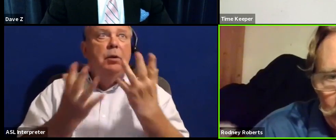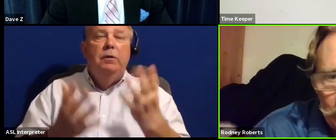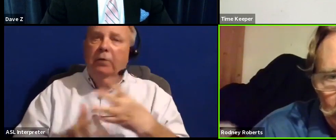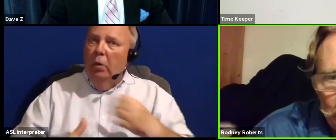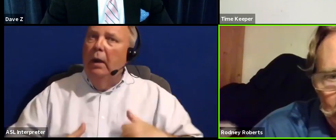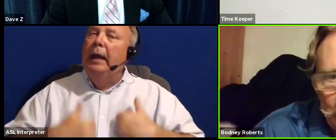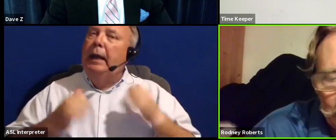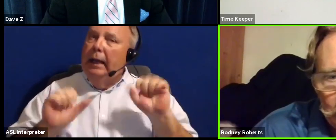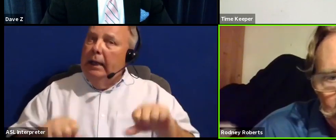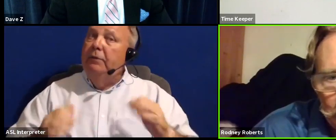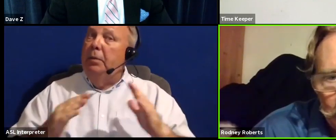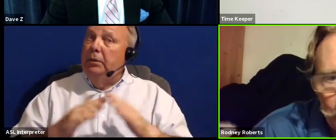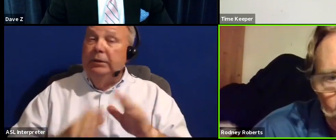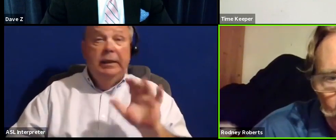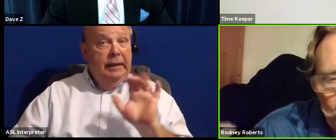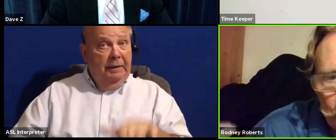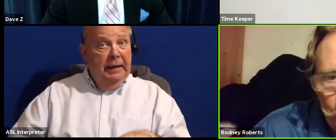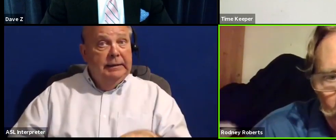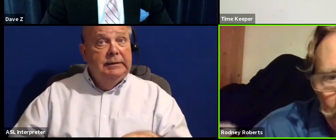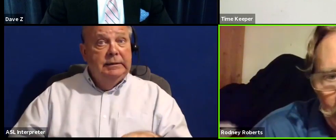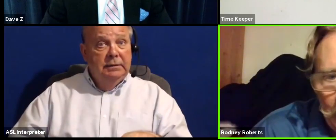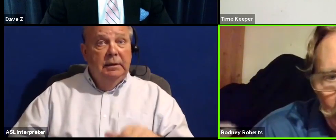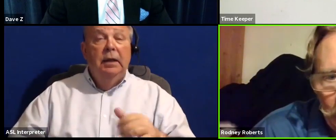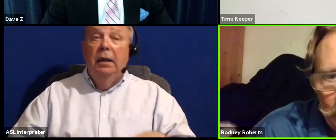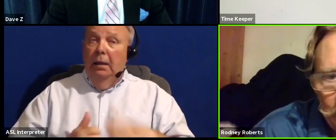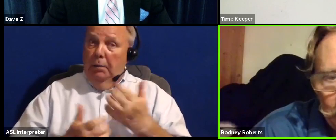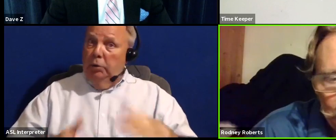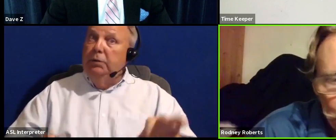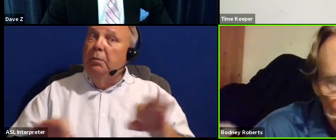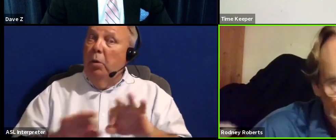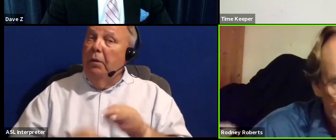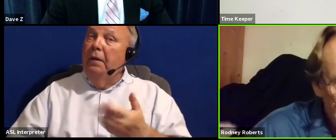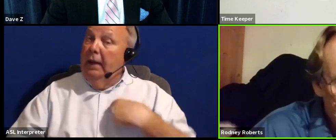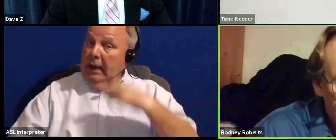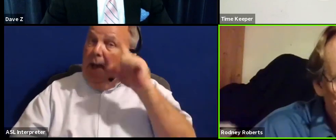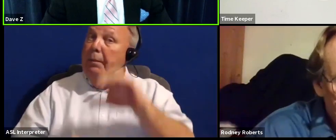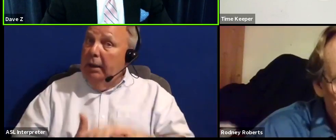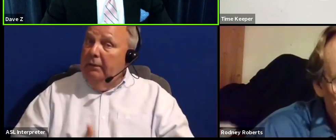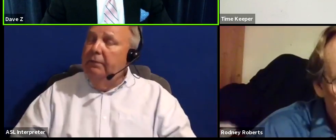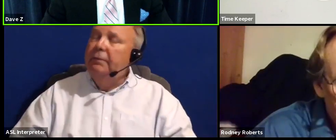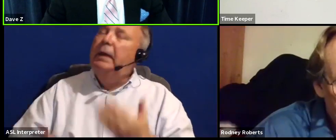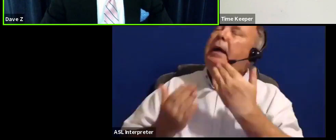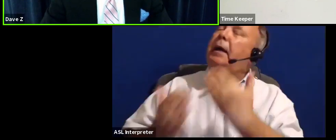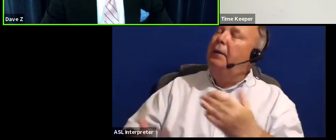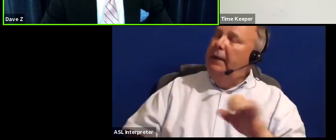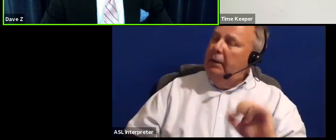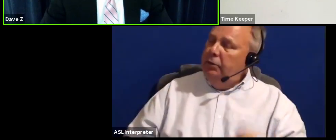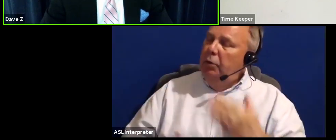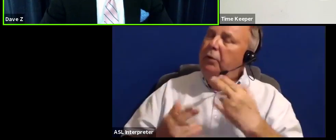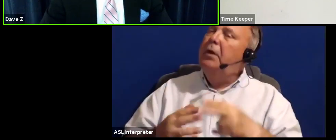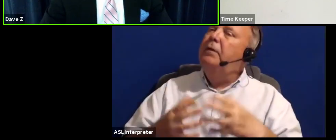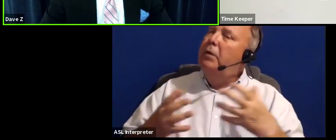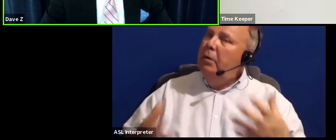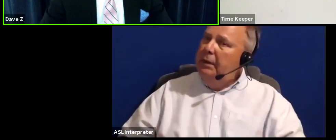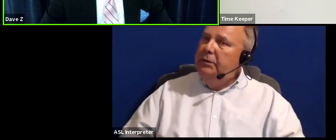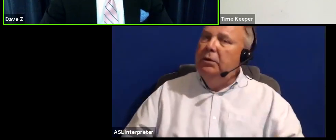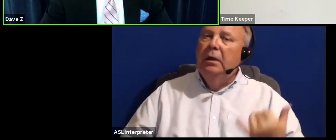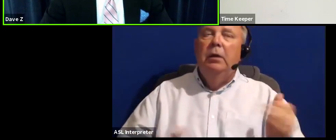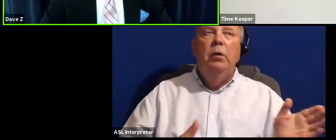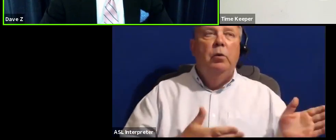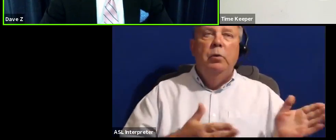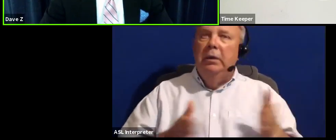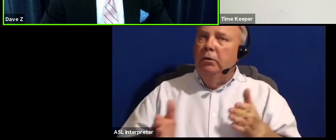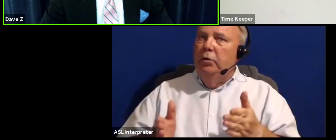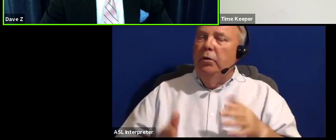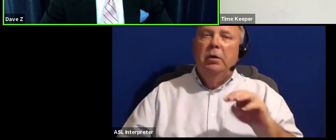livable city. And that's the most important thing, I believe. Thank you, sir. Thank you very much. We return now to